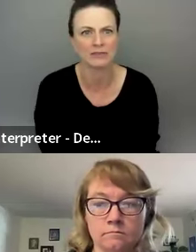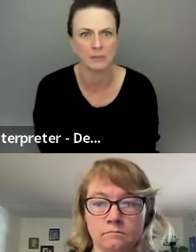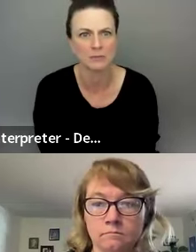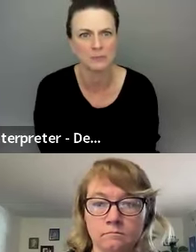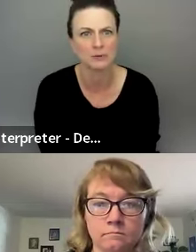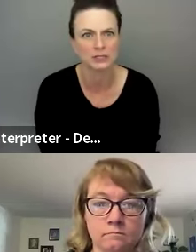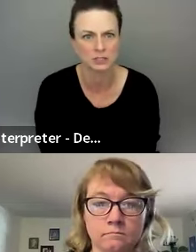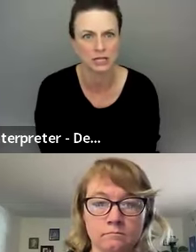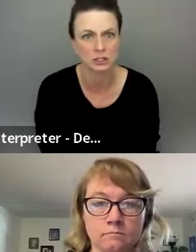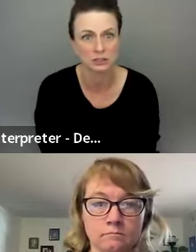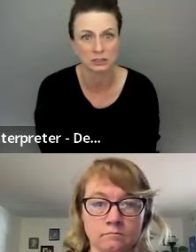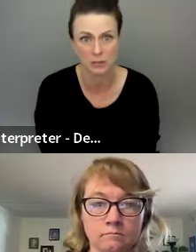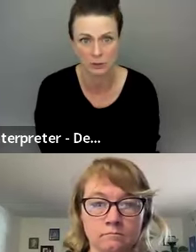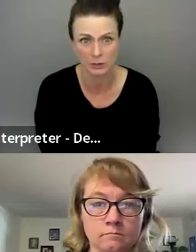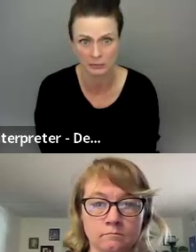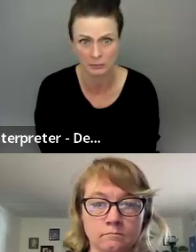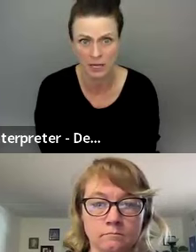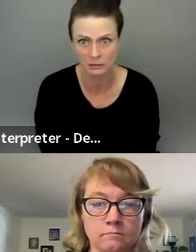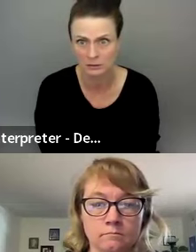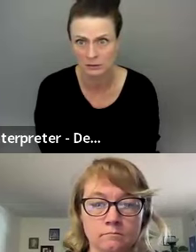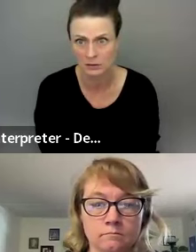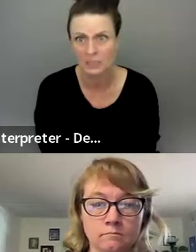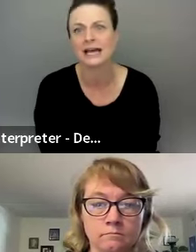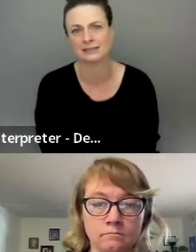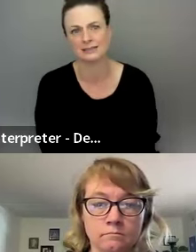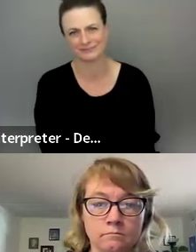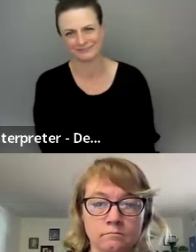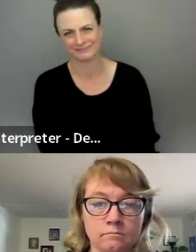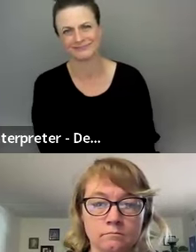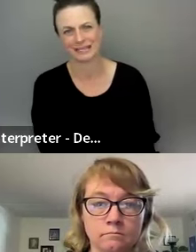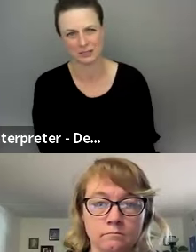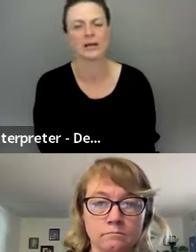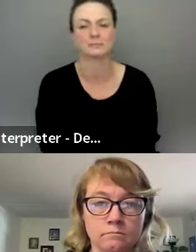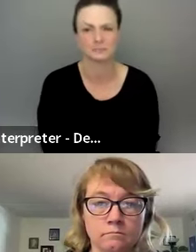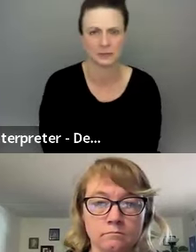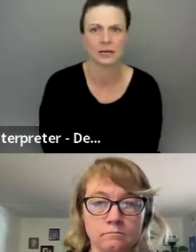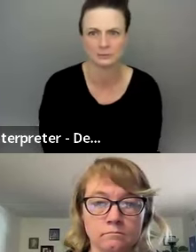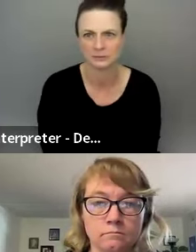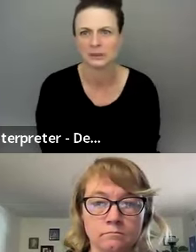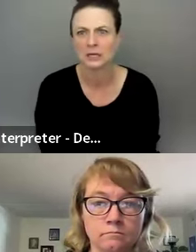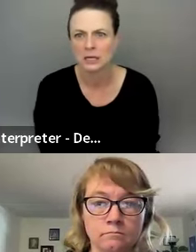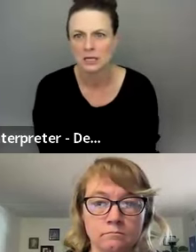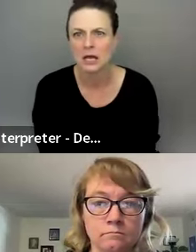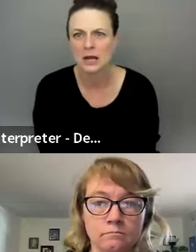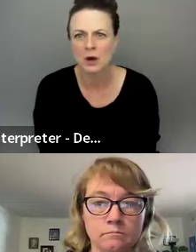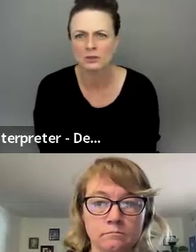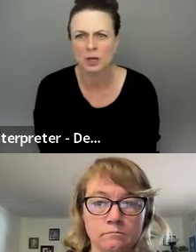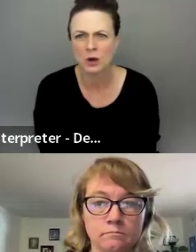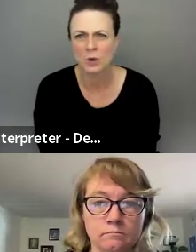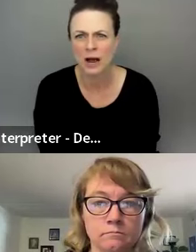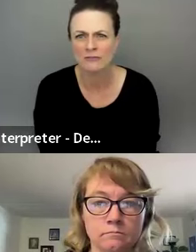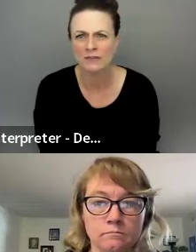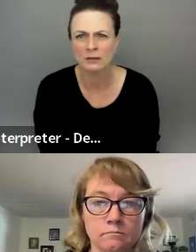track of that many people on a stage. Is that what you mean? Milan? Yes. Yes. Okay. Okay. And